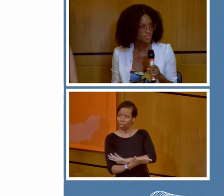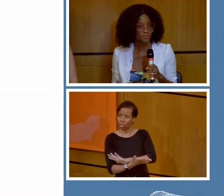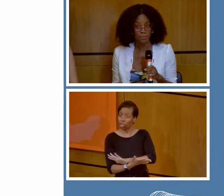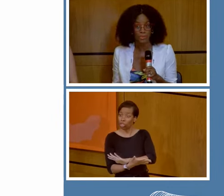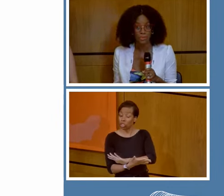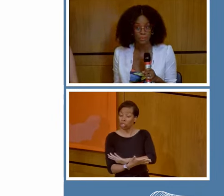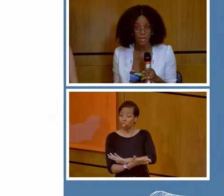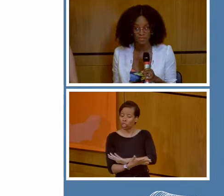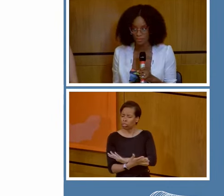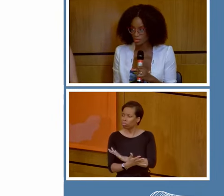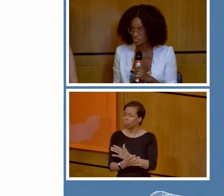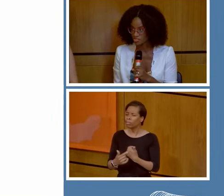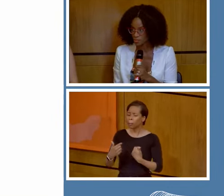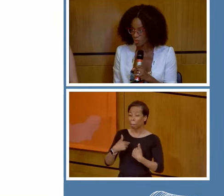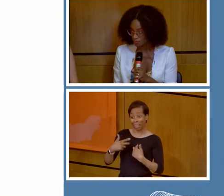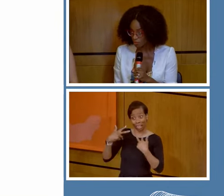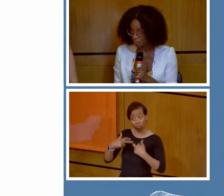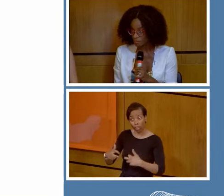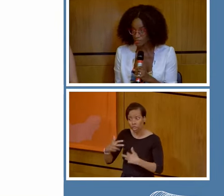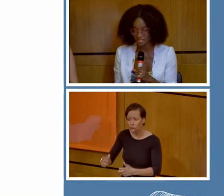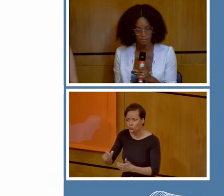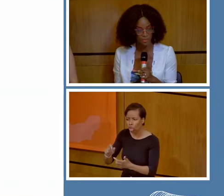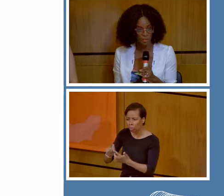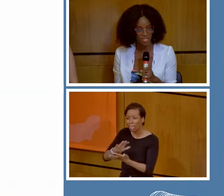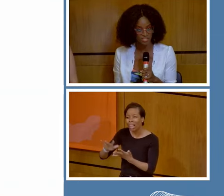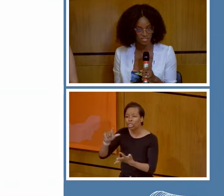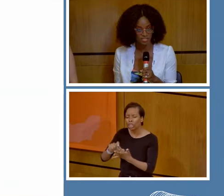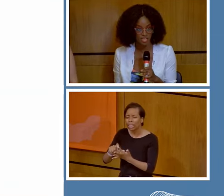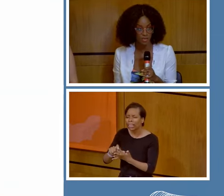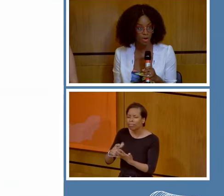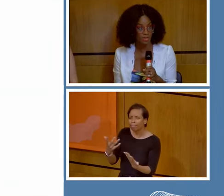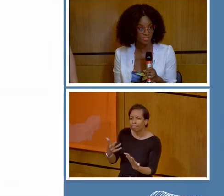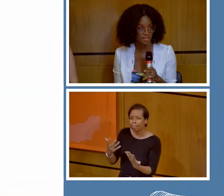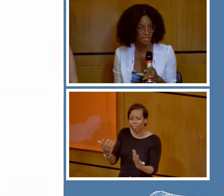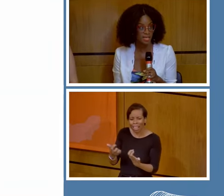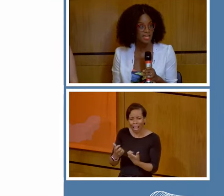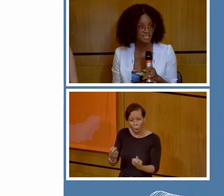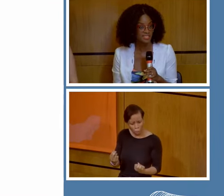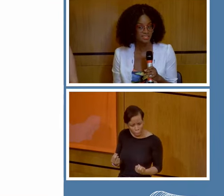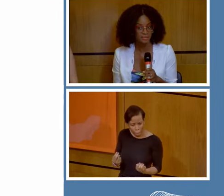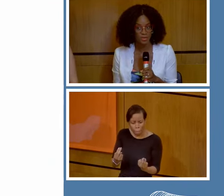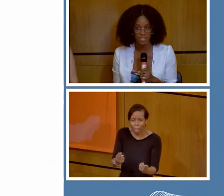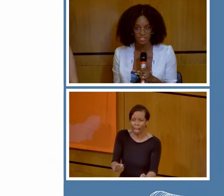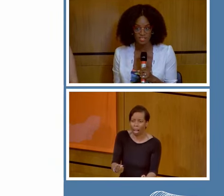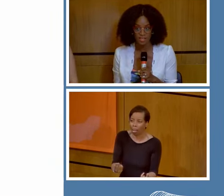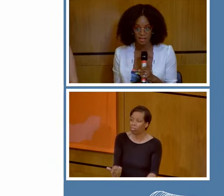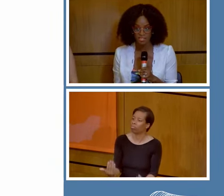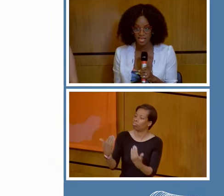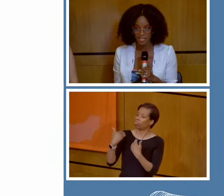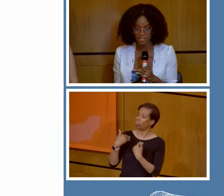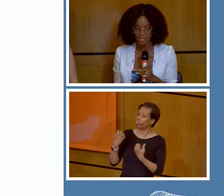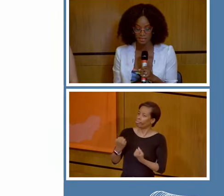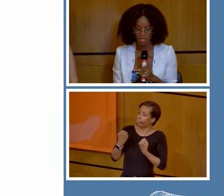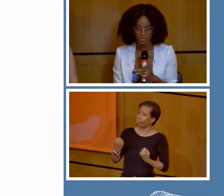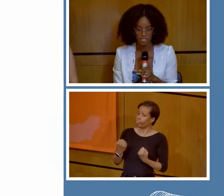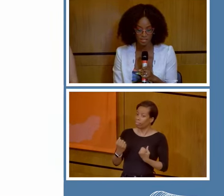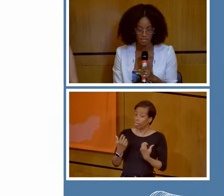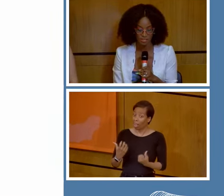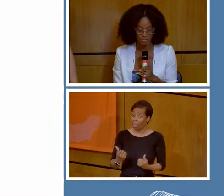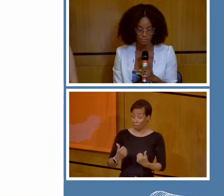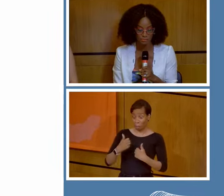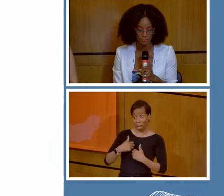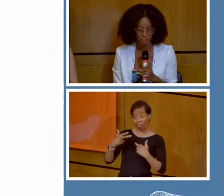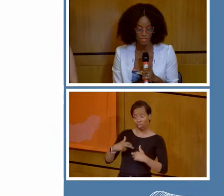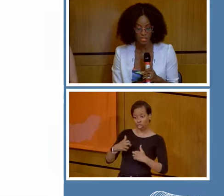reparations from whom, and reparations in what form might be some of the questions that you're asking. These are some of the questions that I'm tackling in my